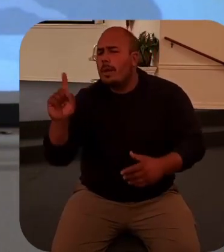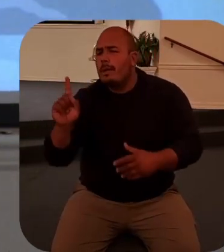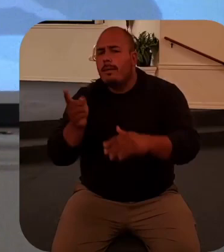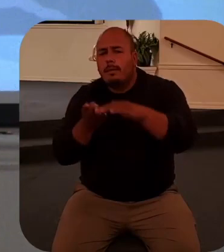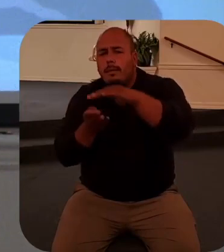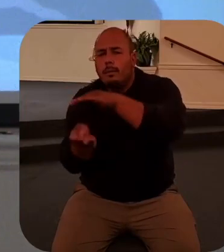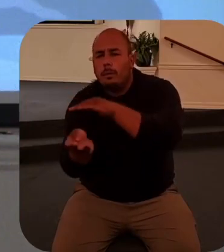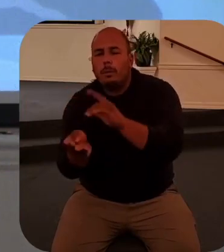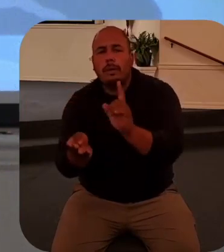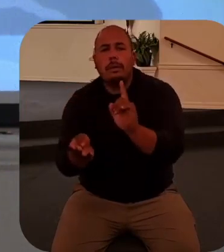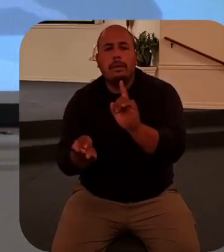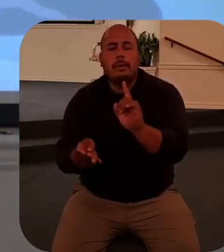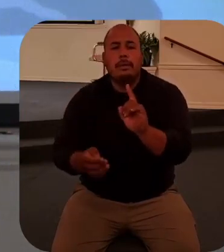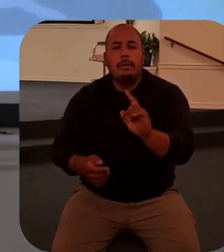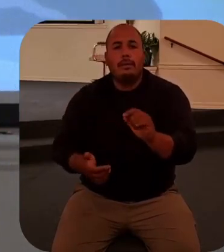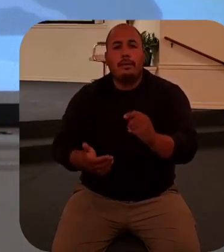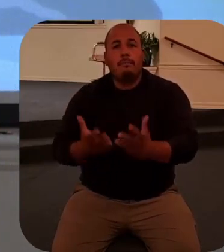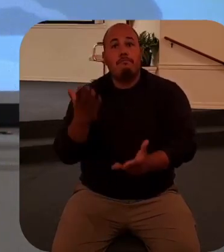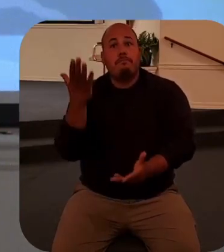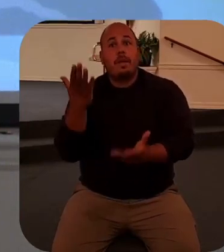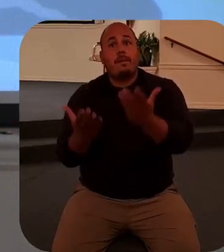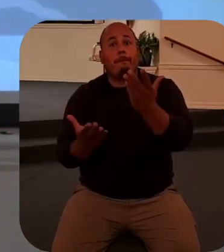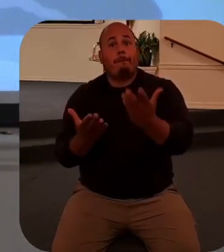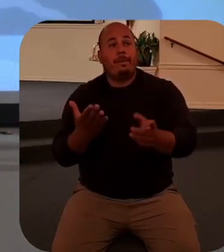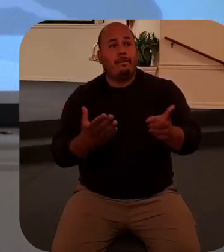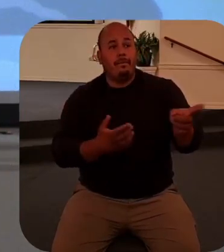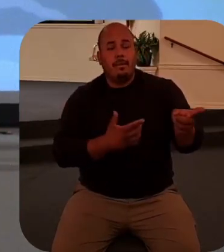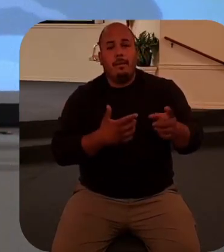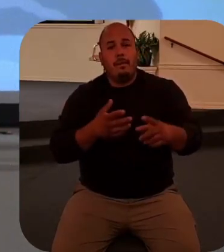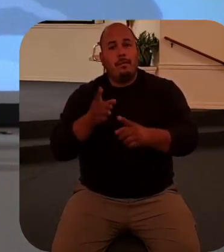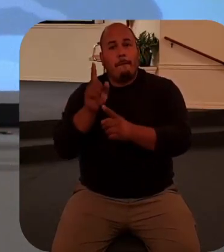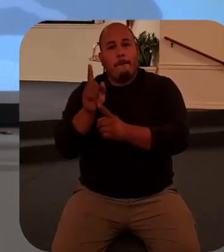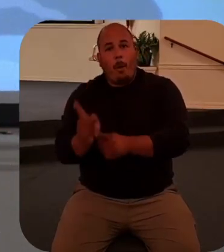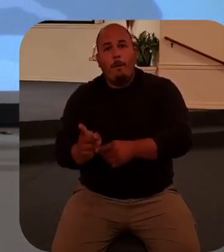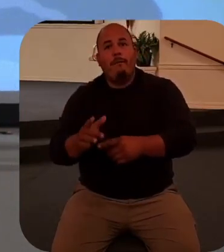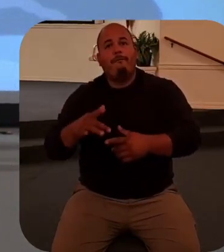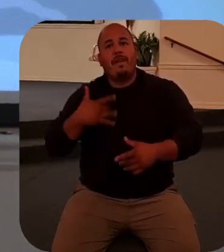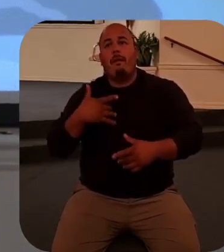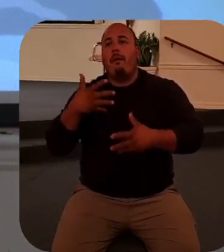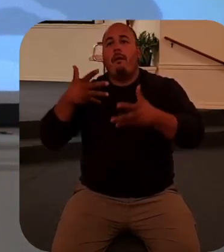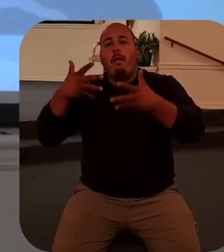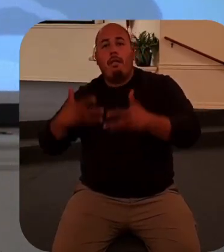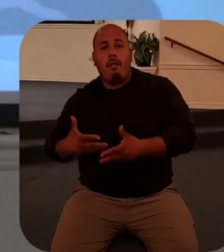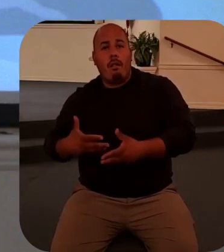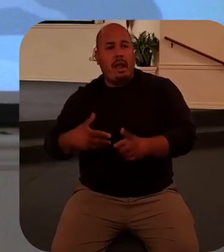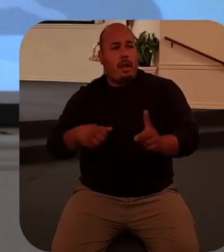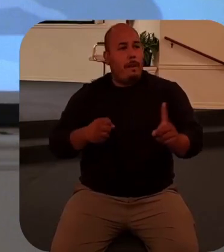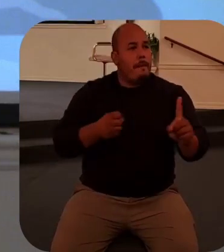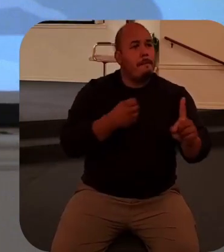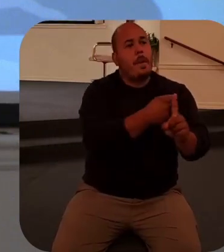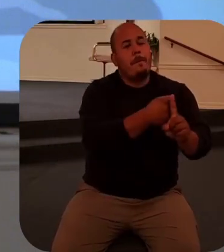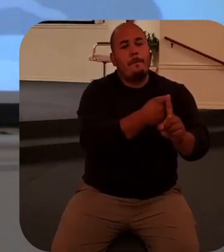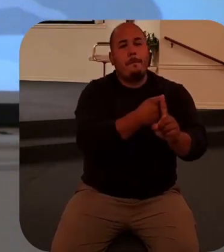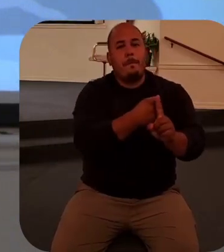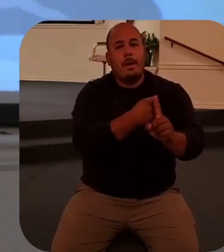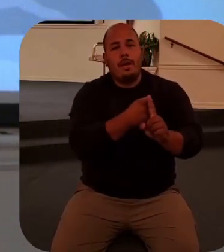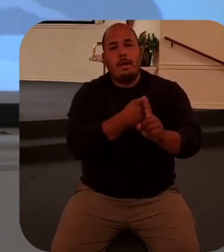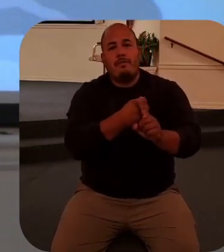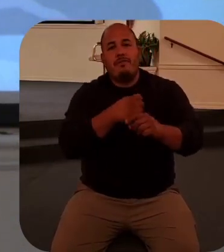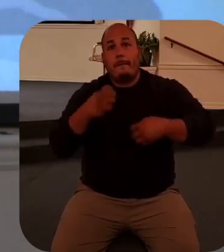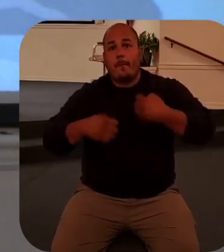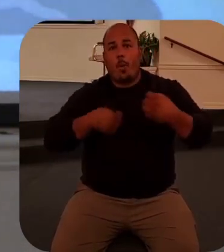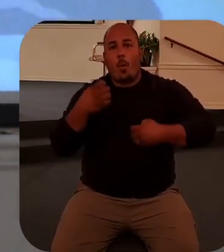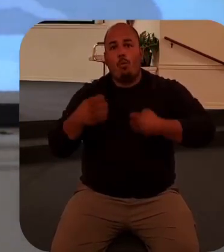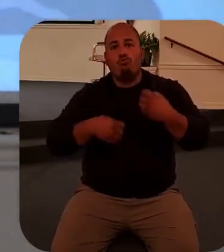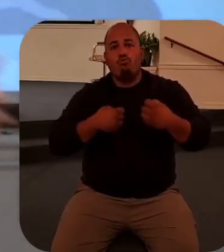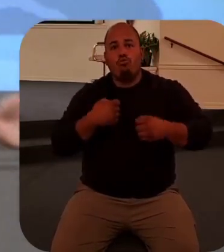him the way our loss of a loved one might not quite seem real until something triggers our emotions. And